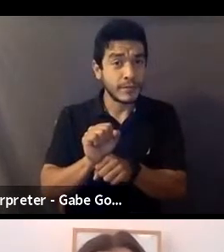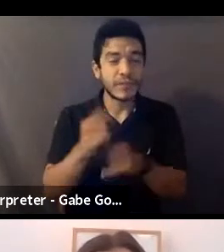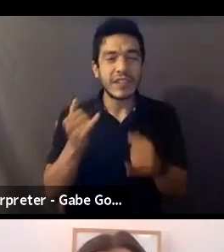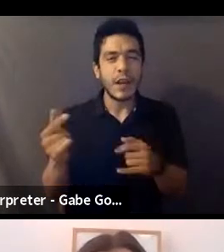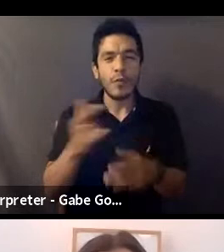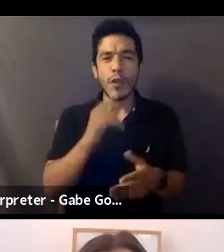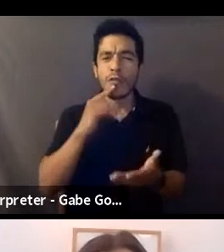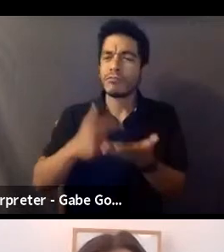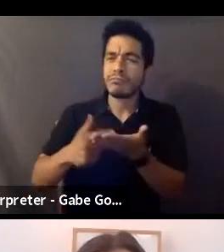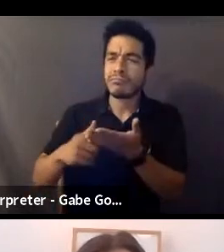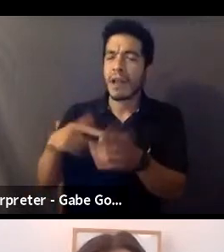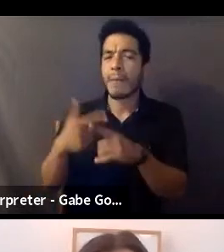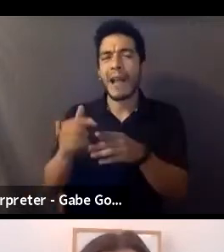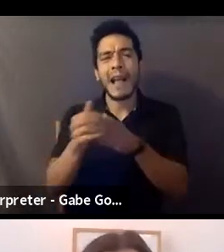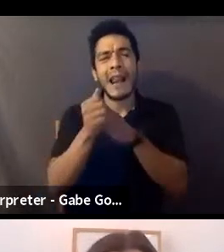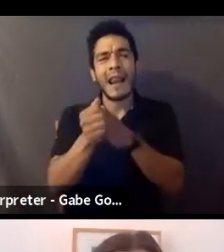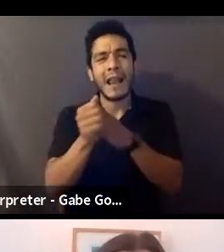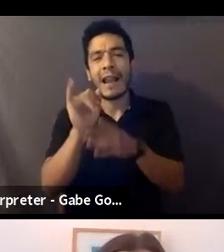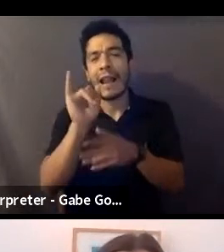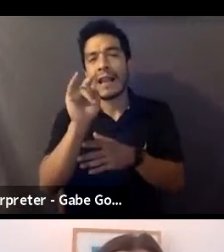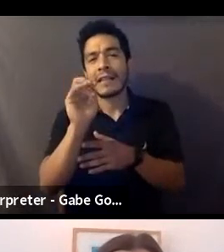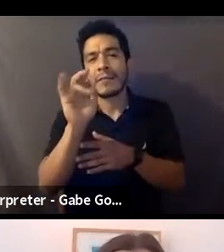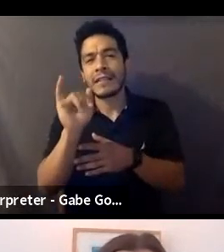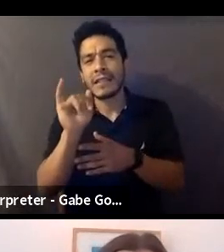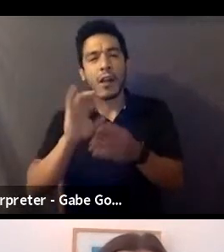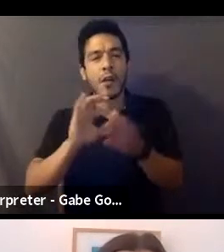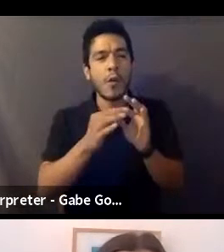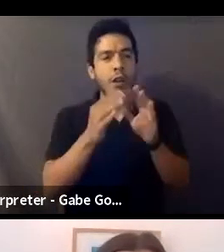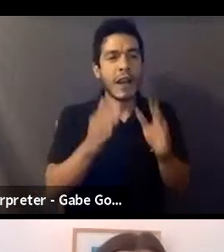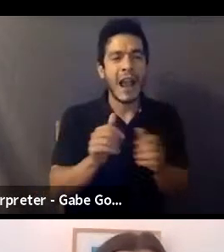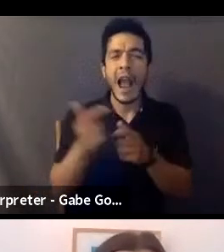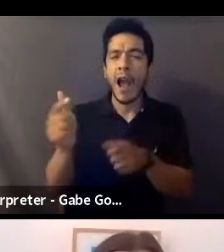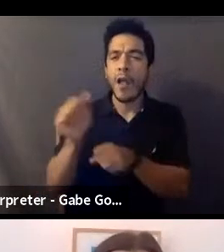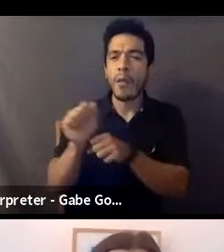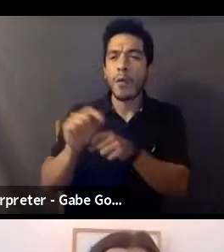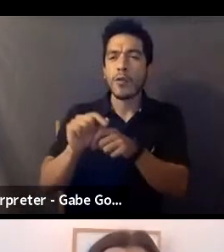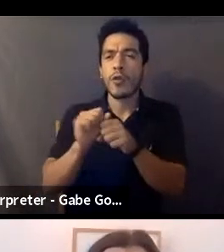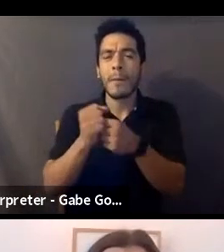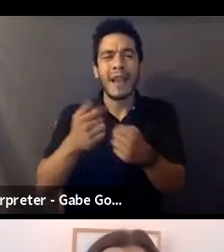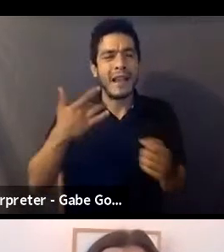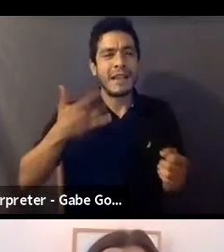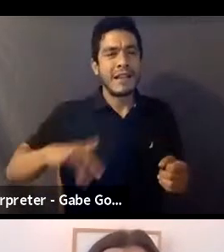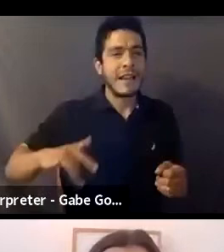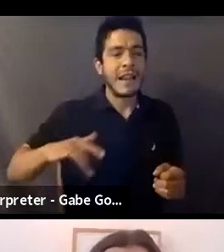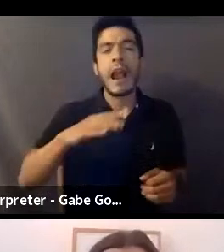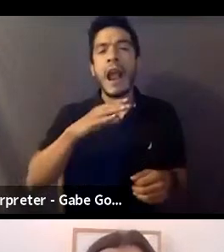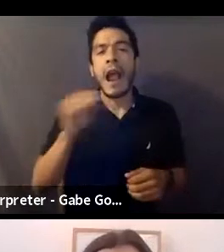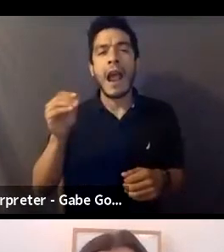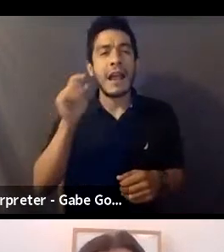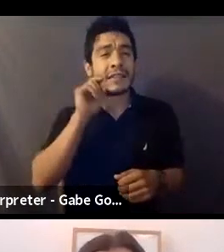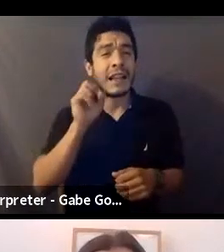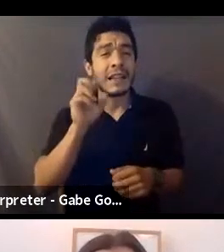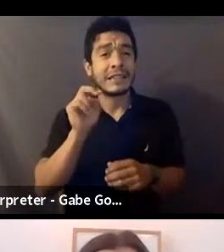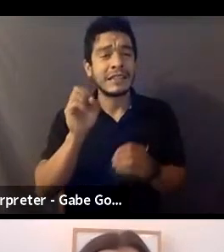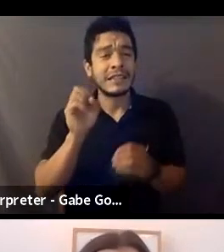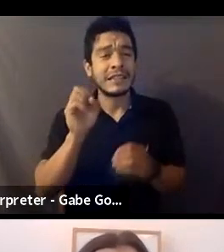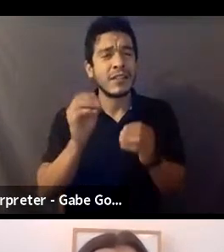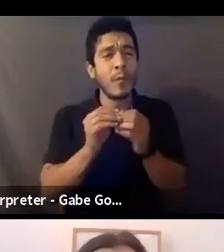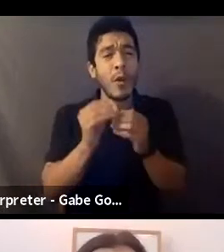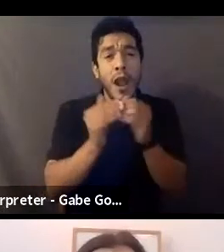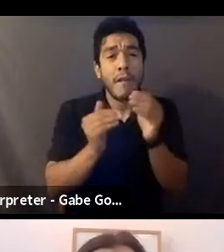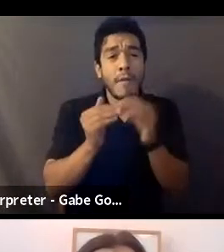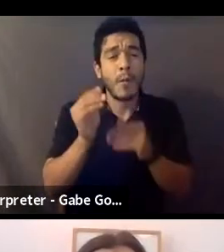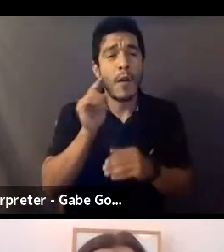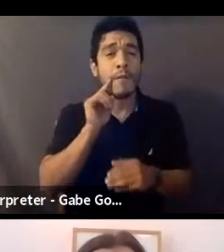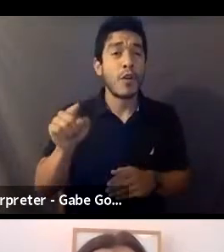coordinators about how they're working to make nudity and intimate scenes safer and more comfortable for you, our members. And as part